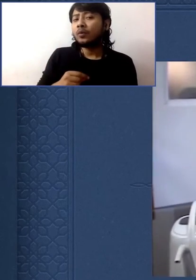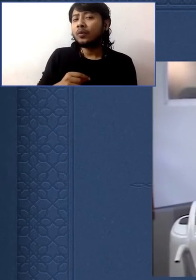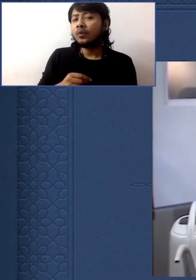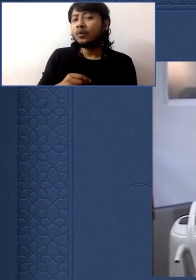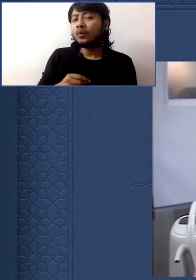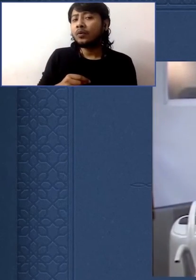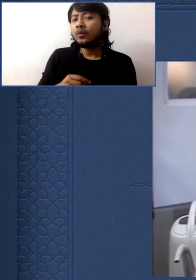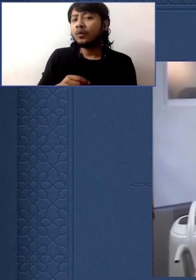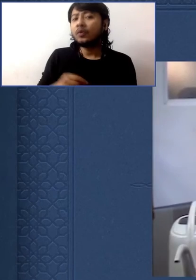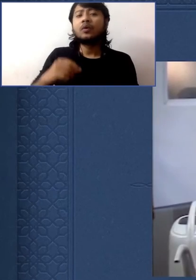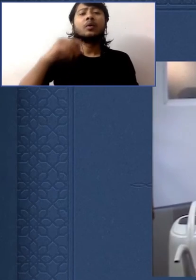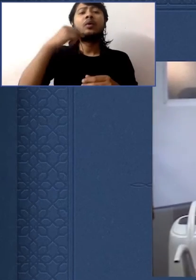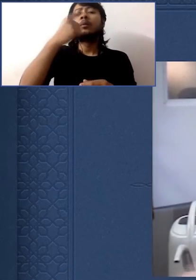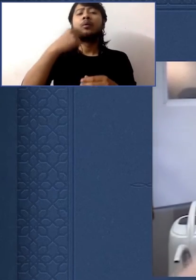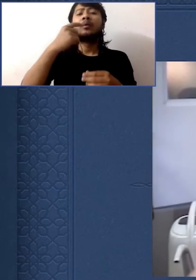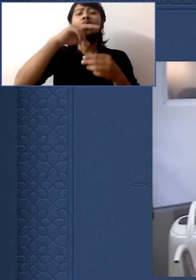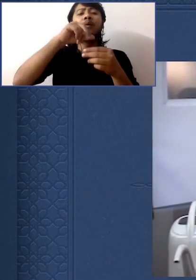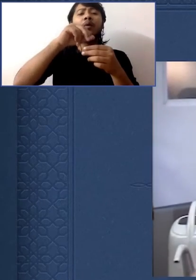Who should open the bottle.